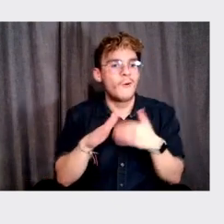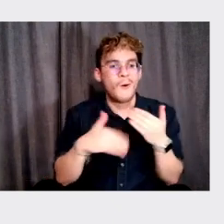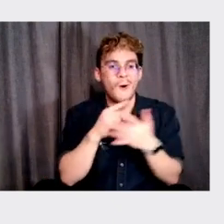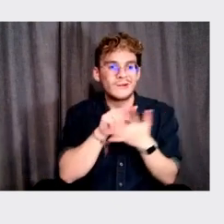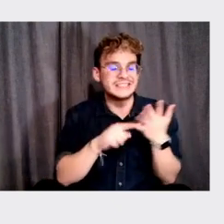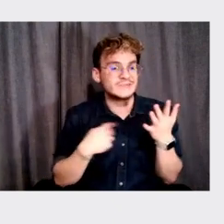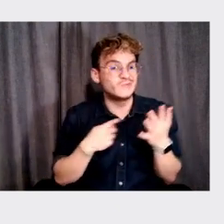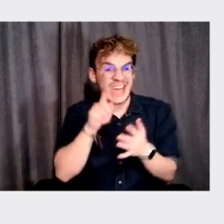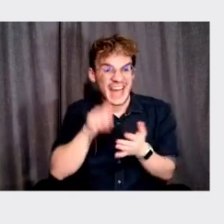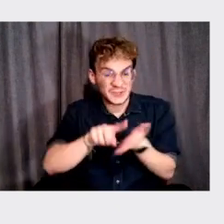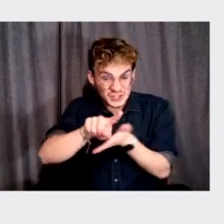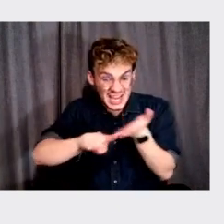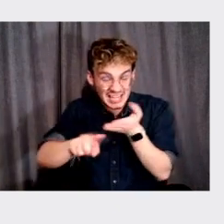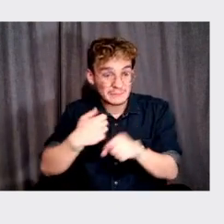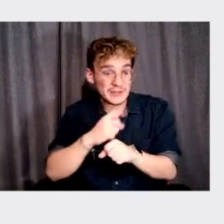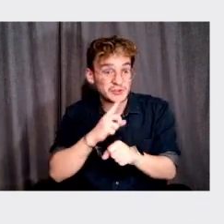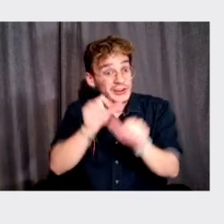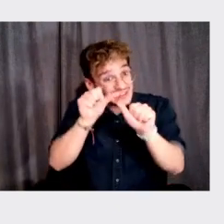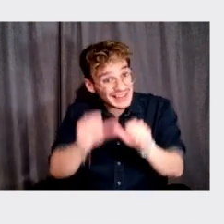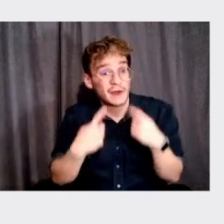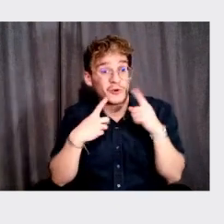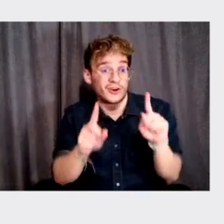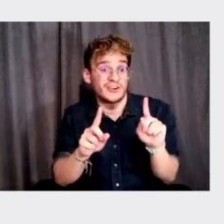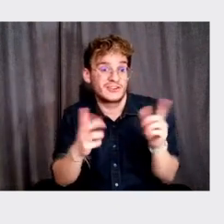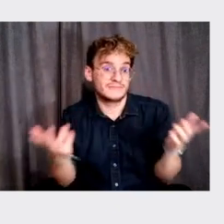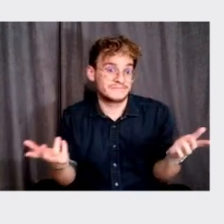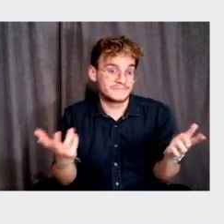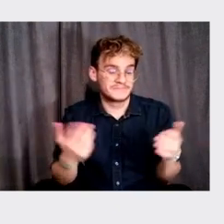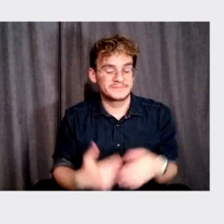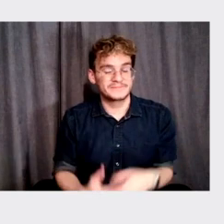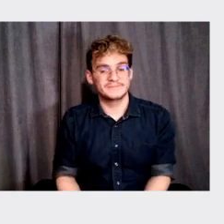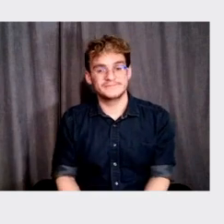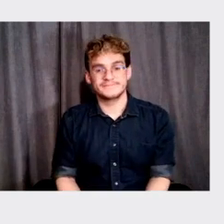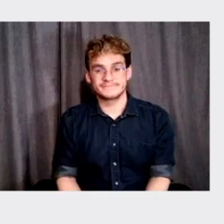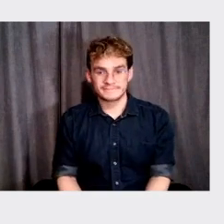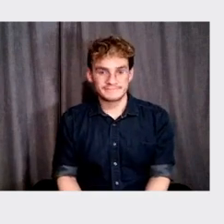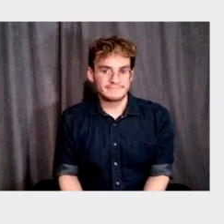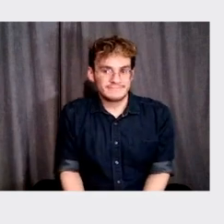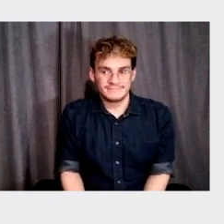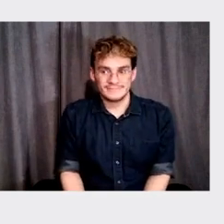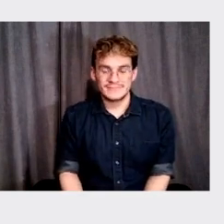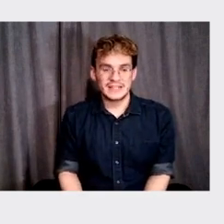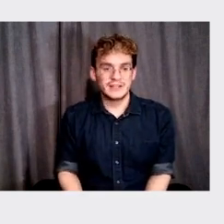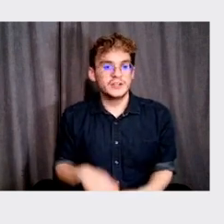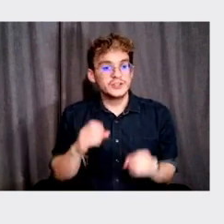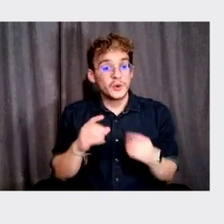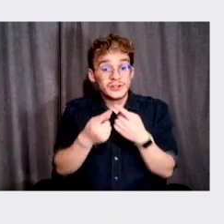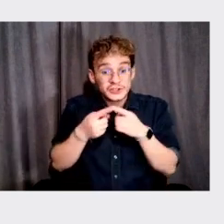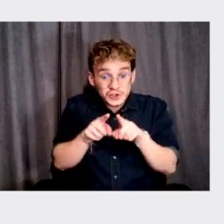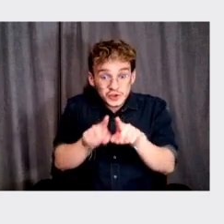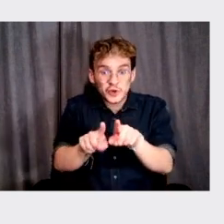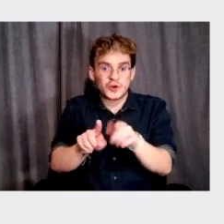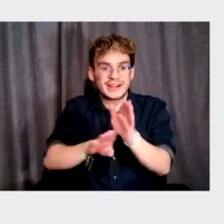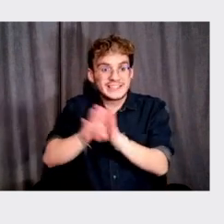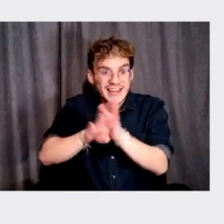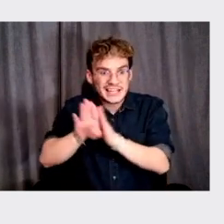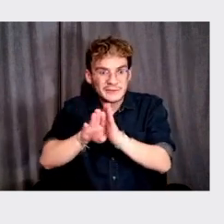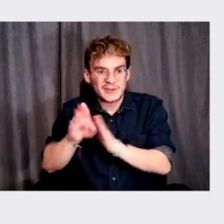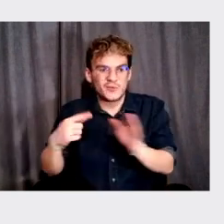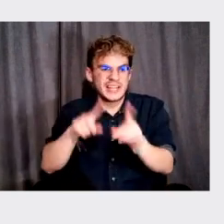and, and we work in a, in a bigger canvas when you zoom out, all of those things are being played with and, and tested.